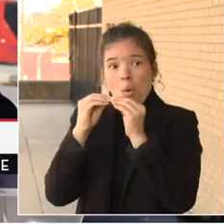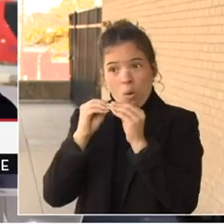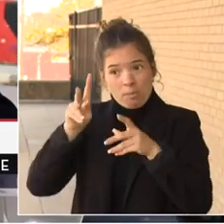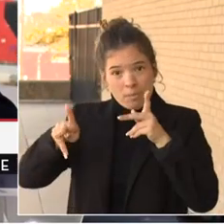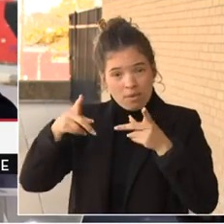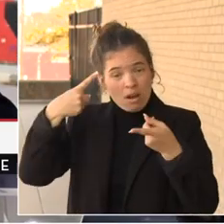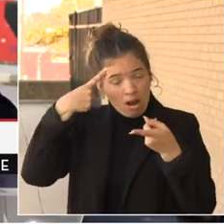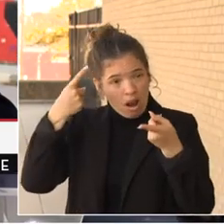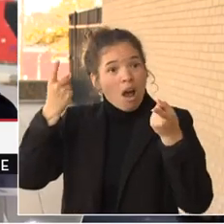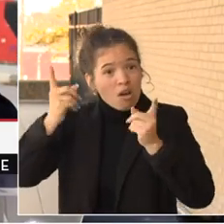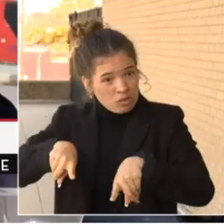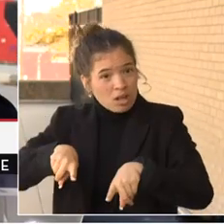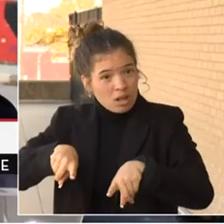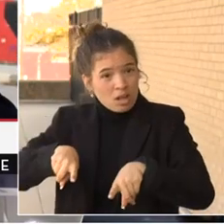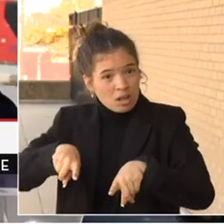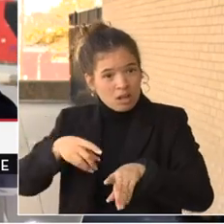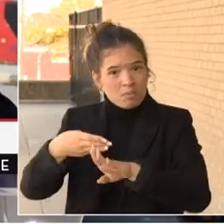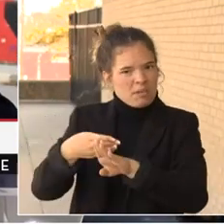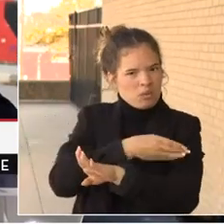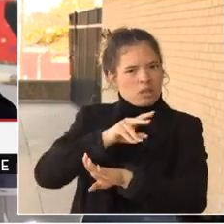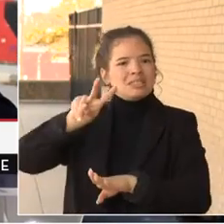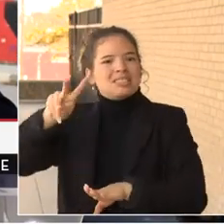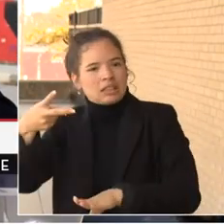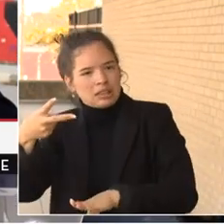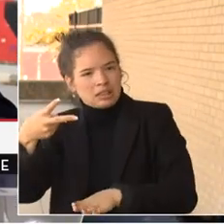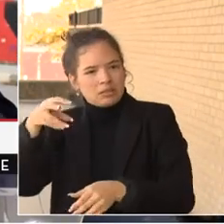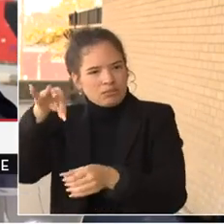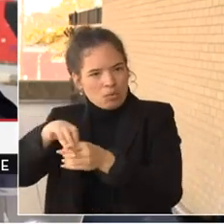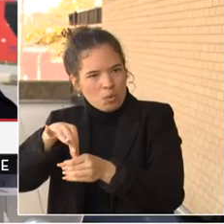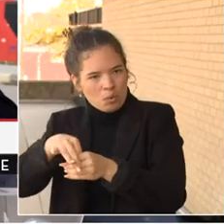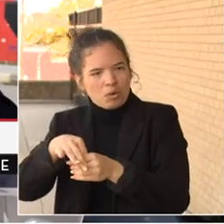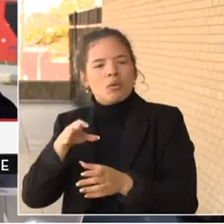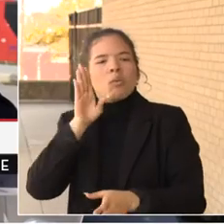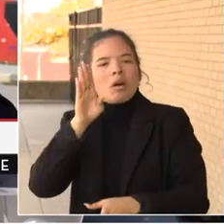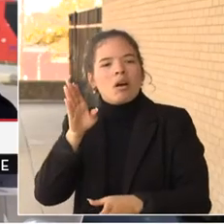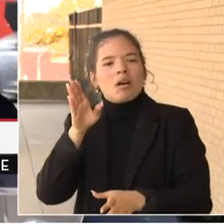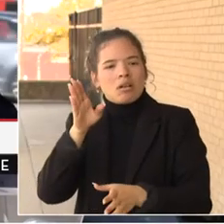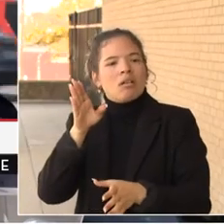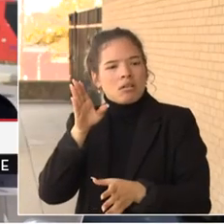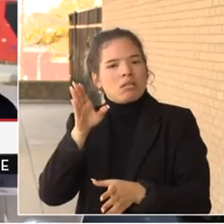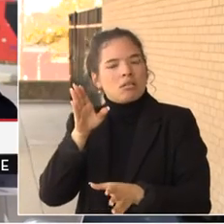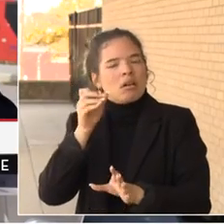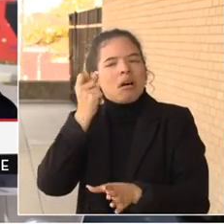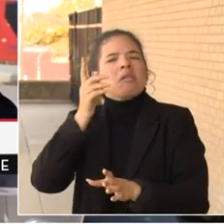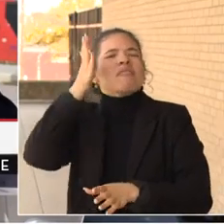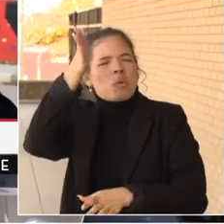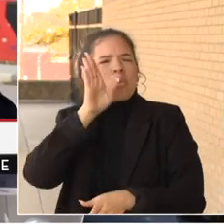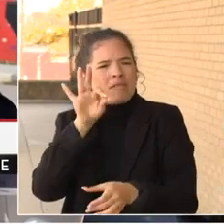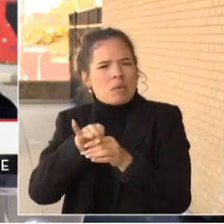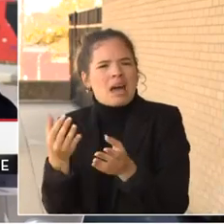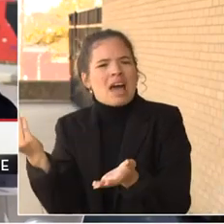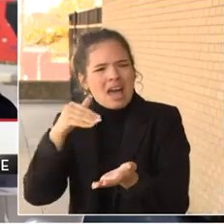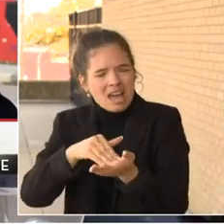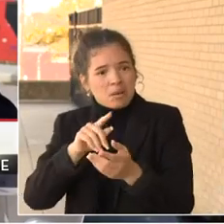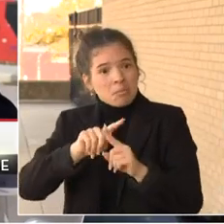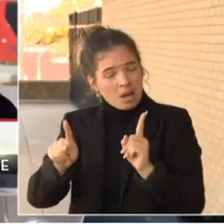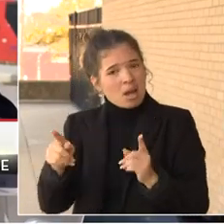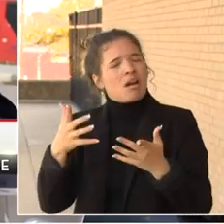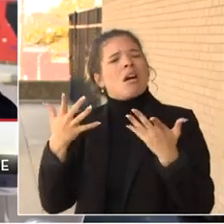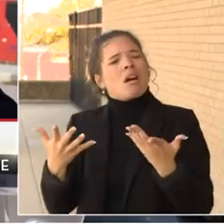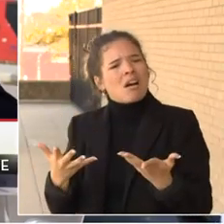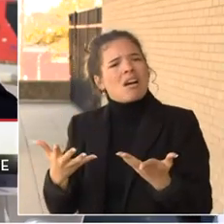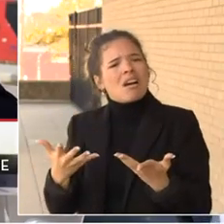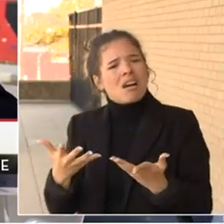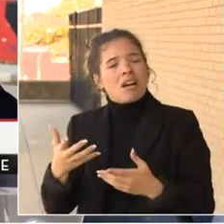the second vote that comes up in a couple of weeks. And so I think the ultimate goal, which I think we all share, we being the executive, the